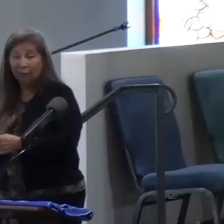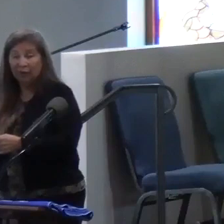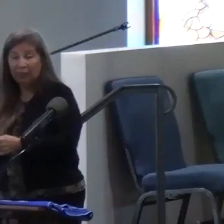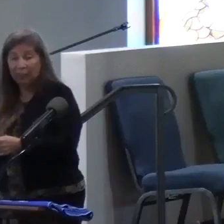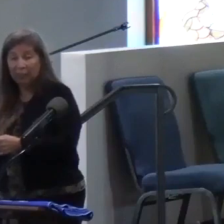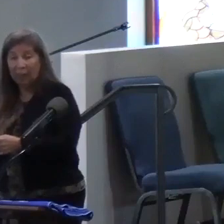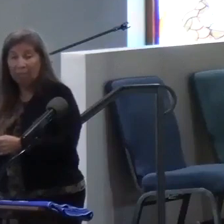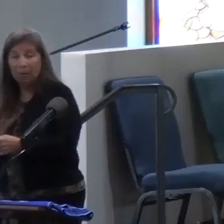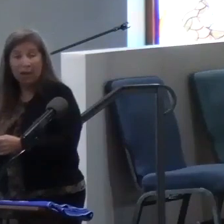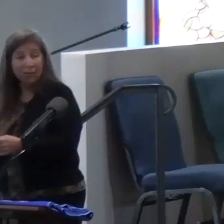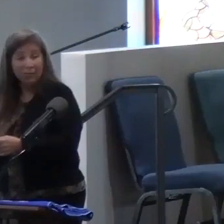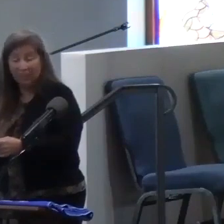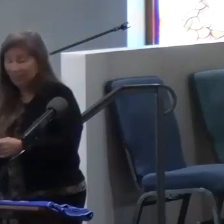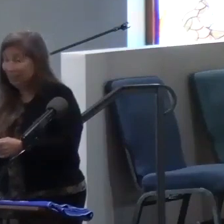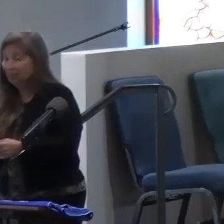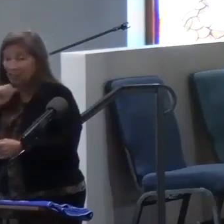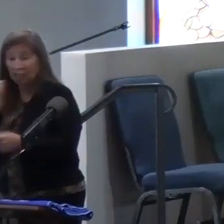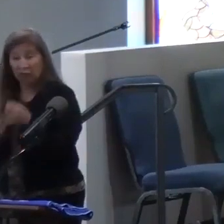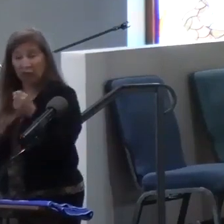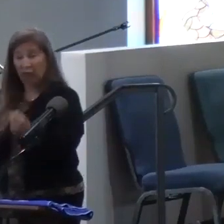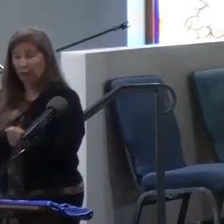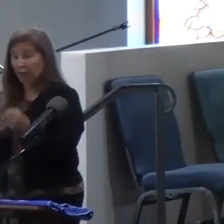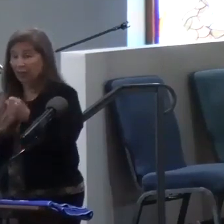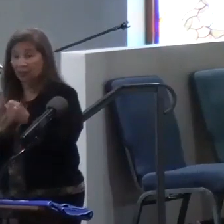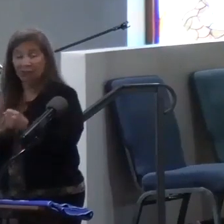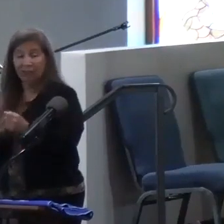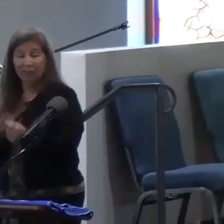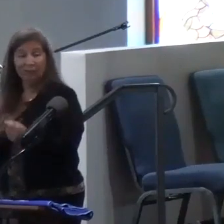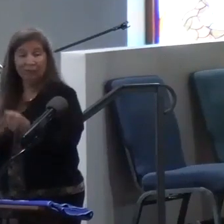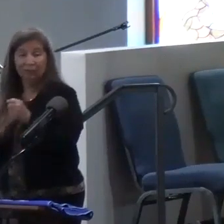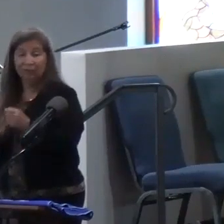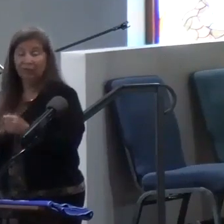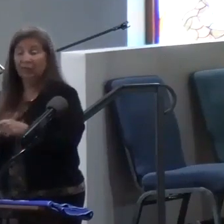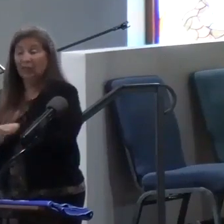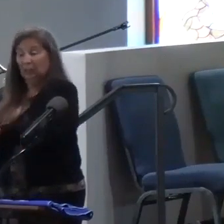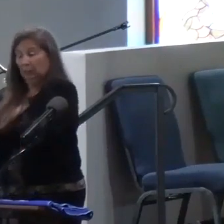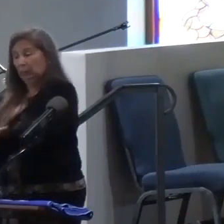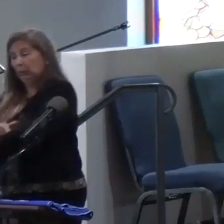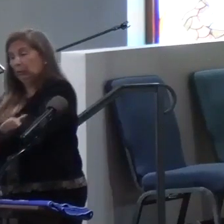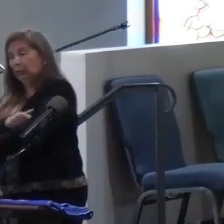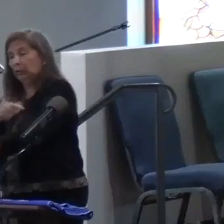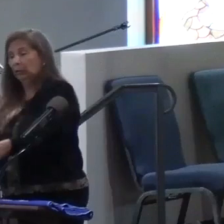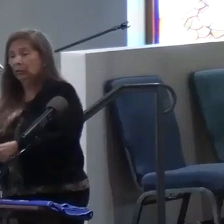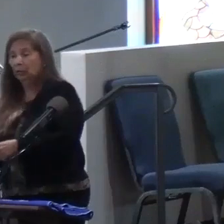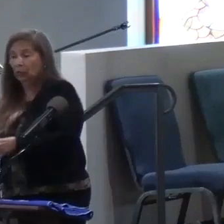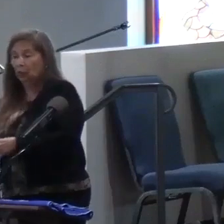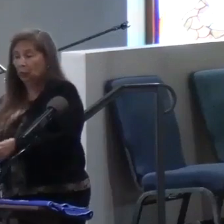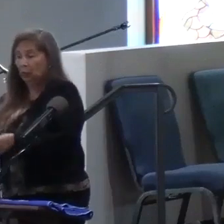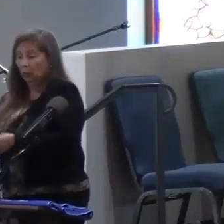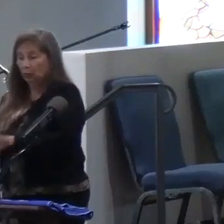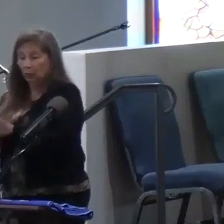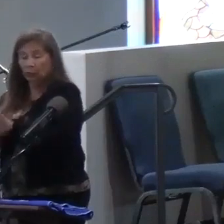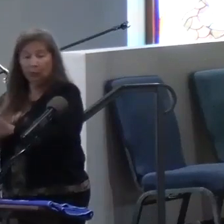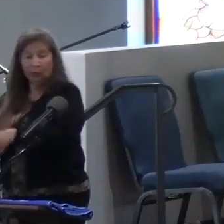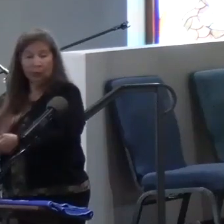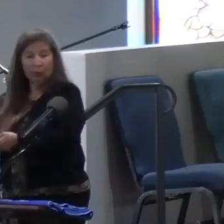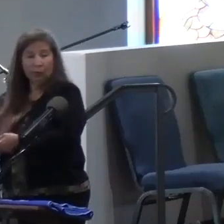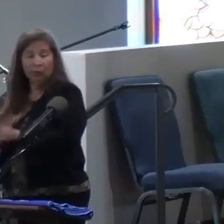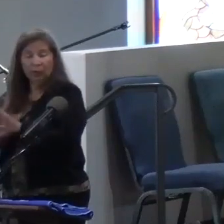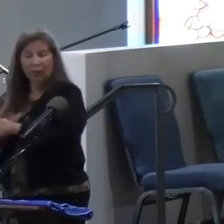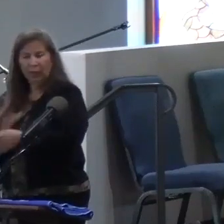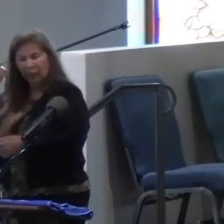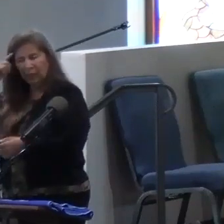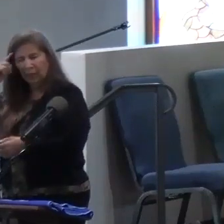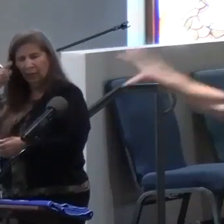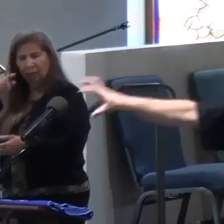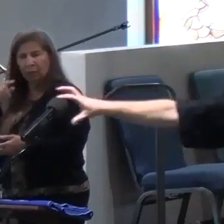not driving a Porsche to get there. That's a long, lonely walk. As he's thinking about all